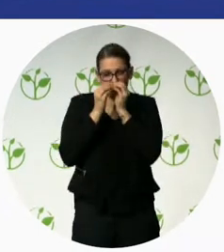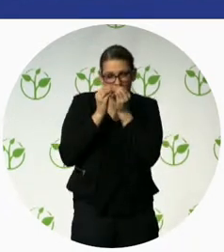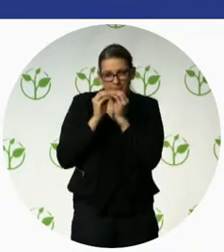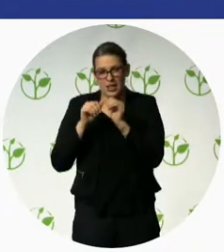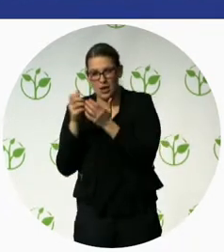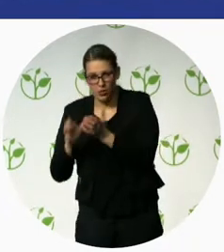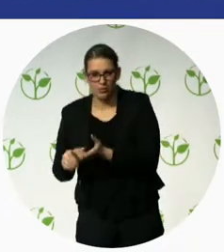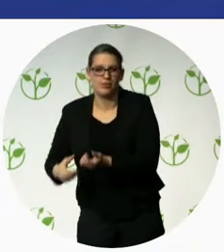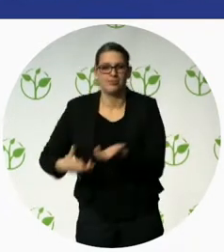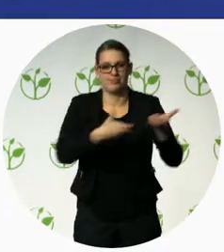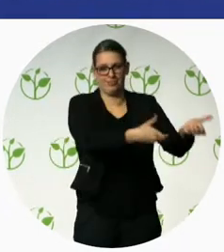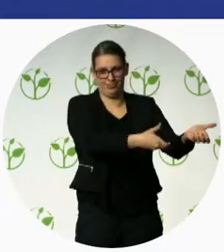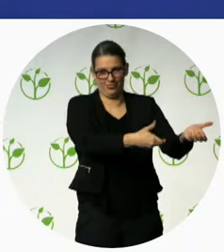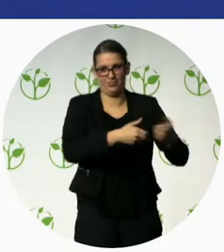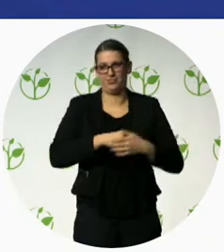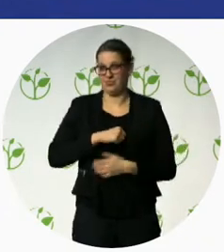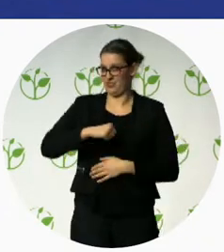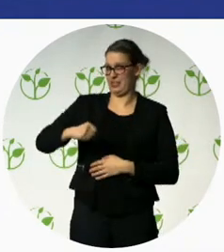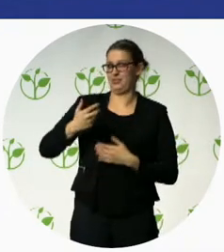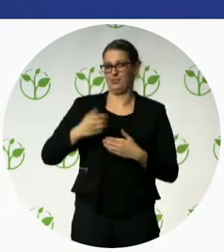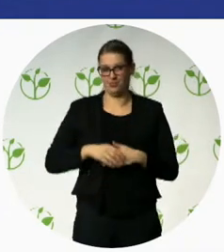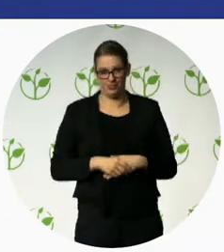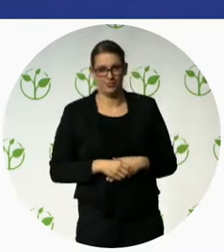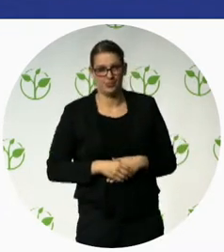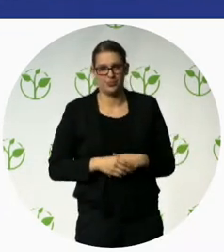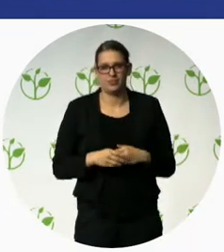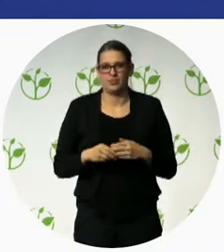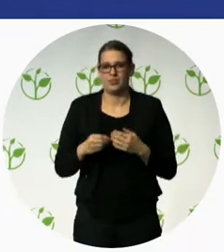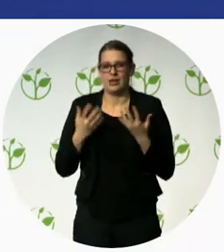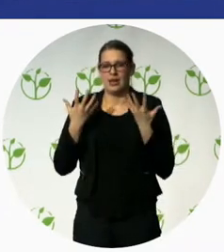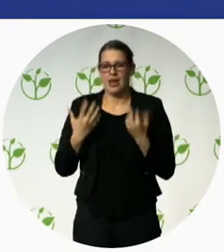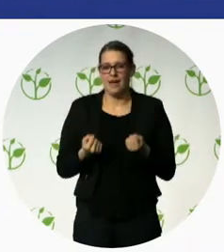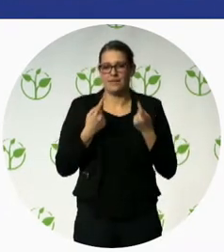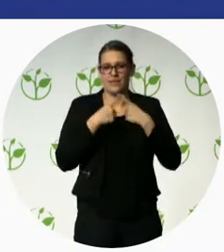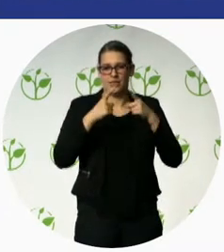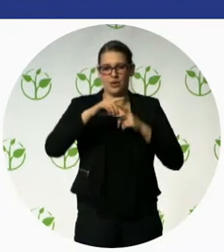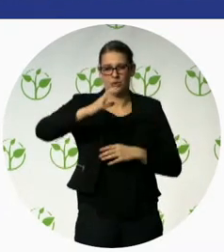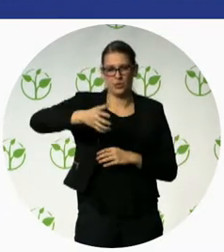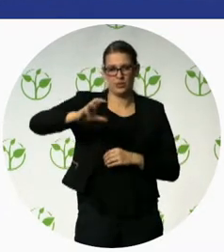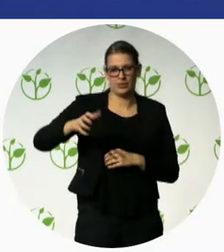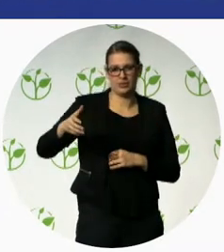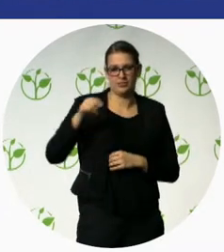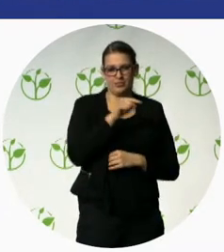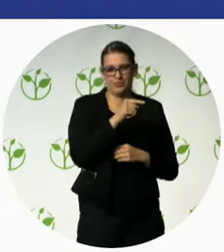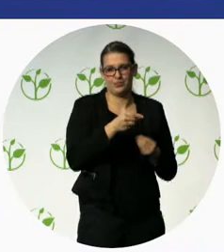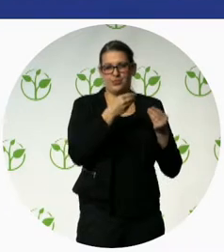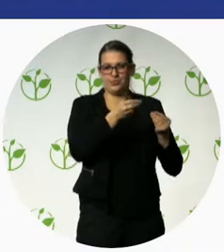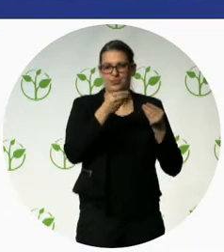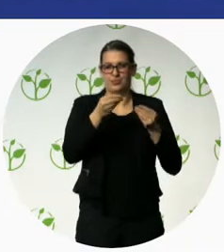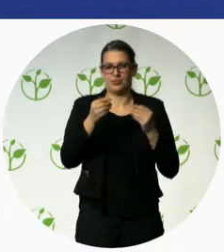India and across 30 different countries when we talk about artificial limbs it is not just mobility